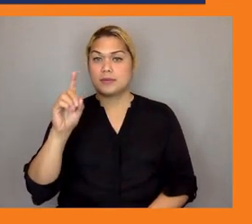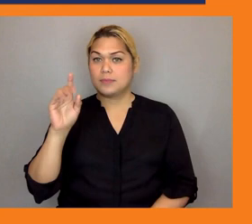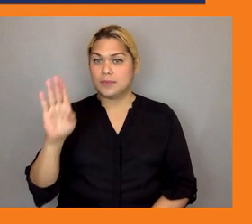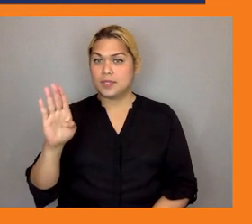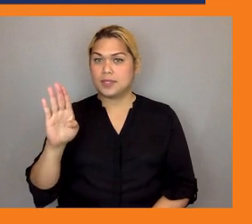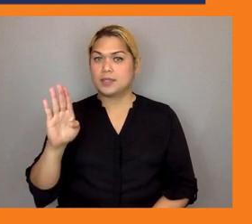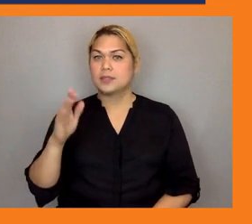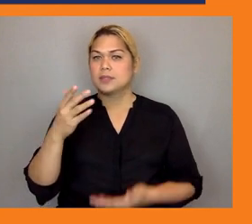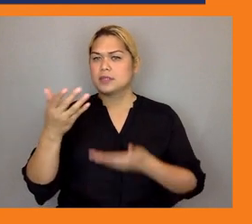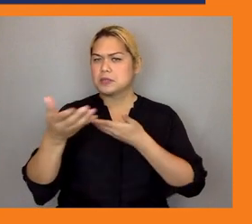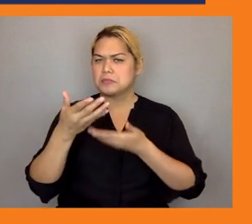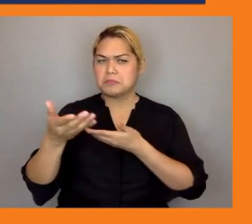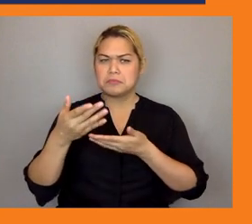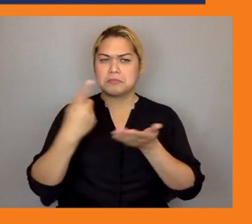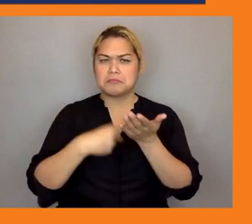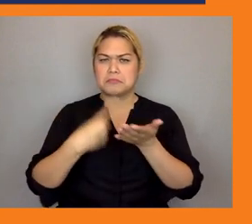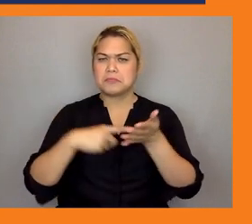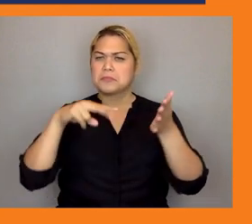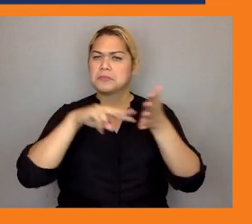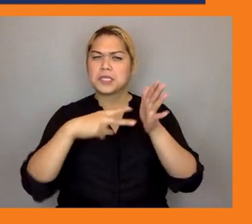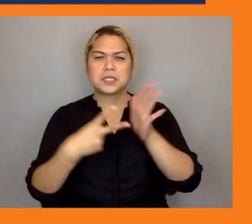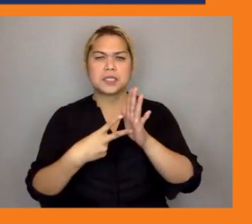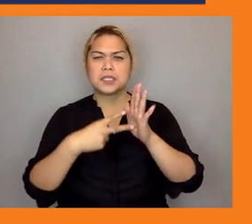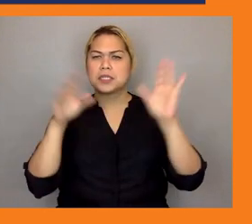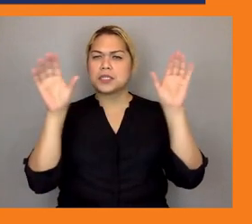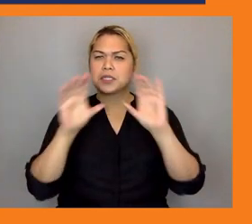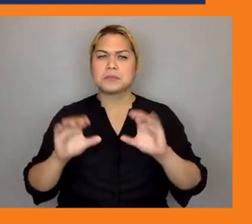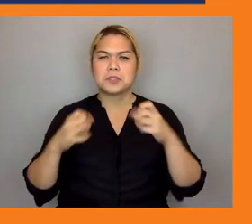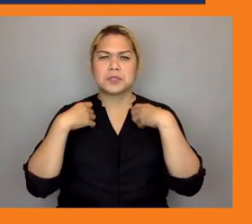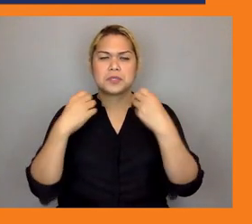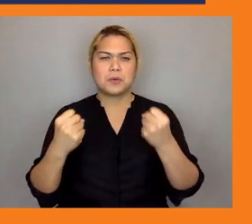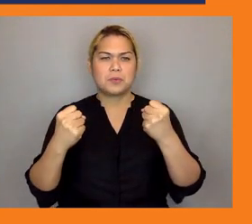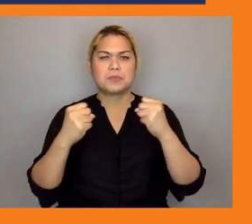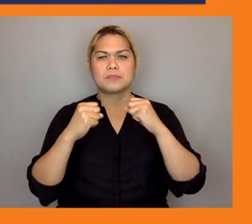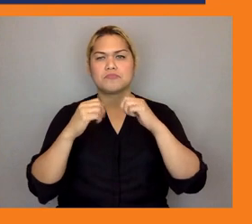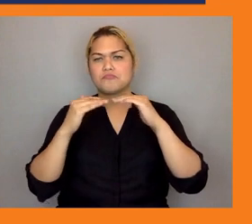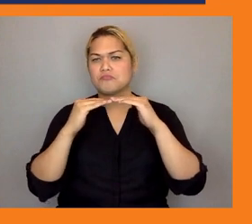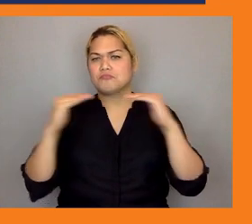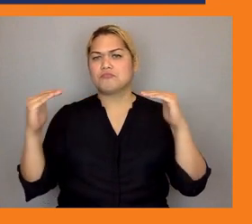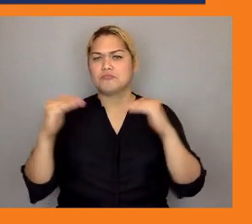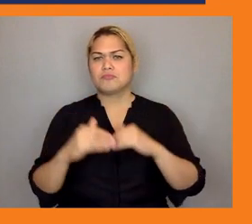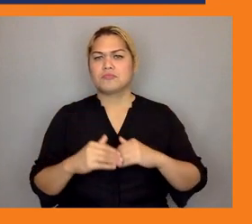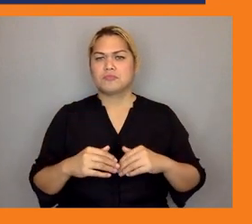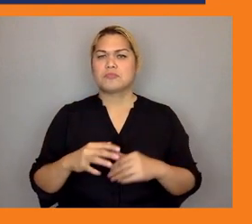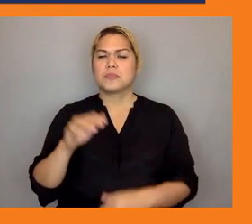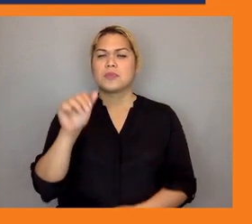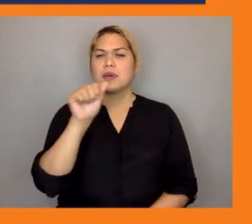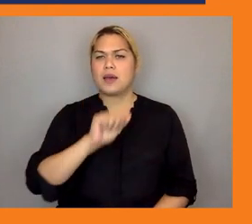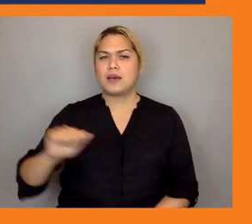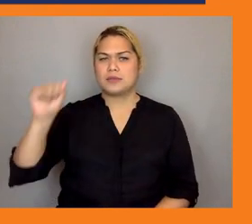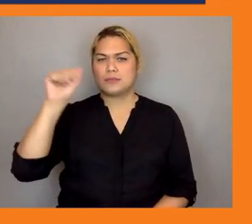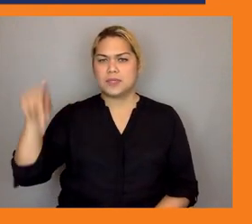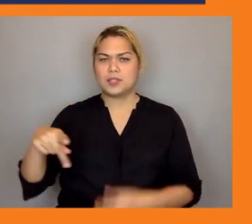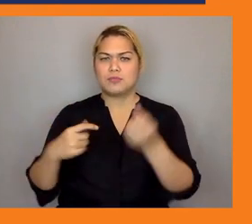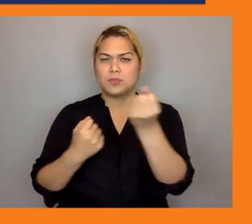resilience and adaptation initiatives in the pacific thanks for joining us Rafid thanks aries and